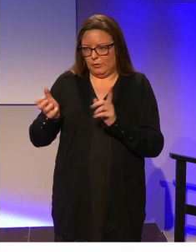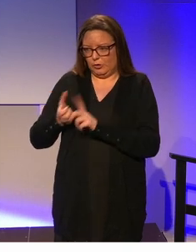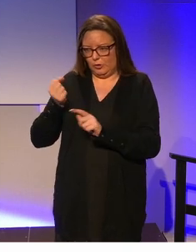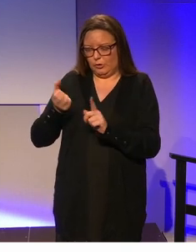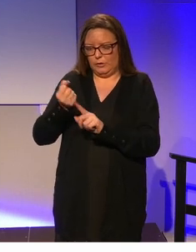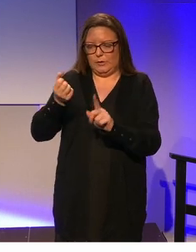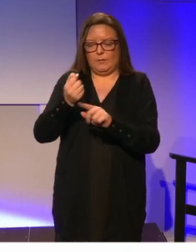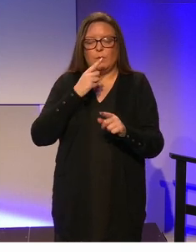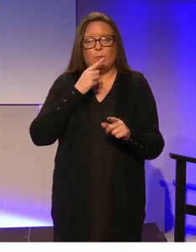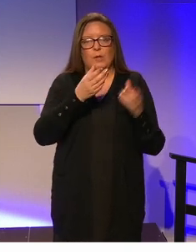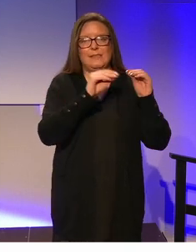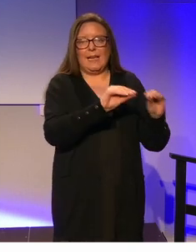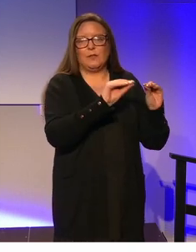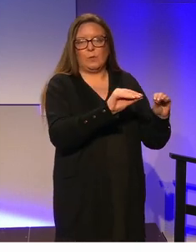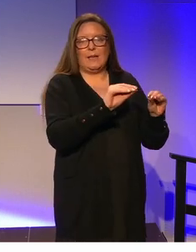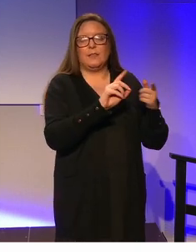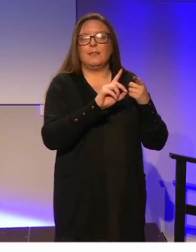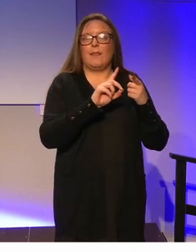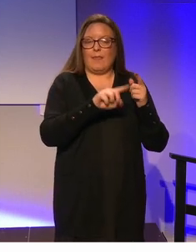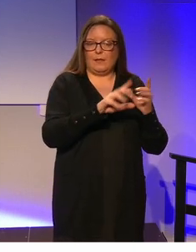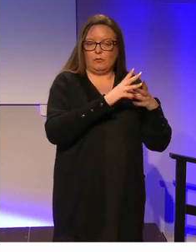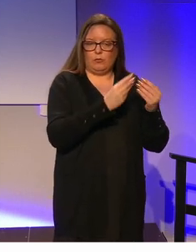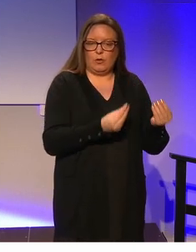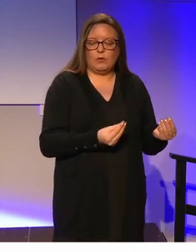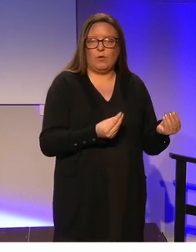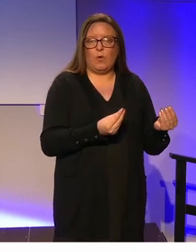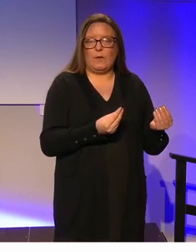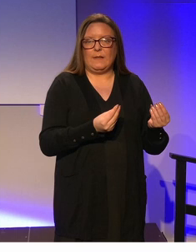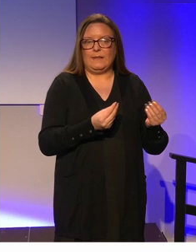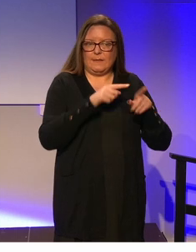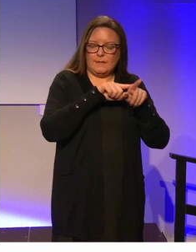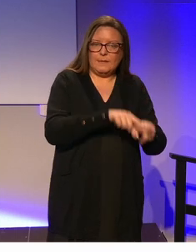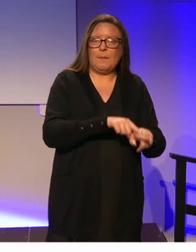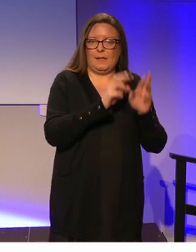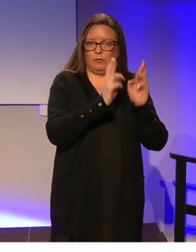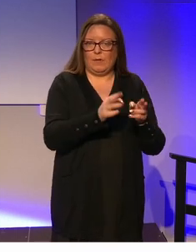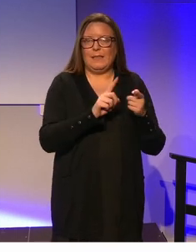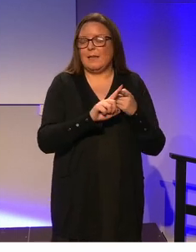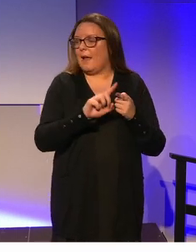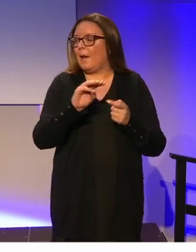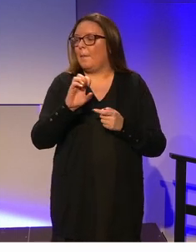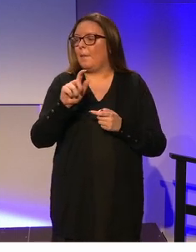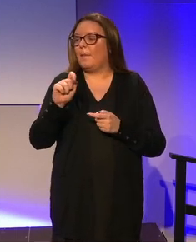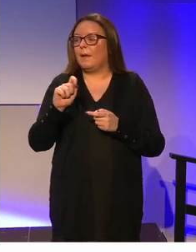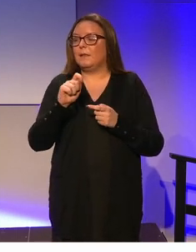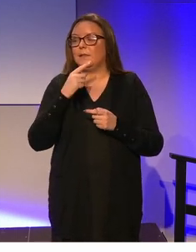as it is a resource dependent right. And again, Pat Curtin there on the slide said that